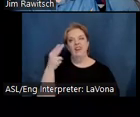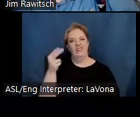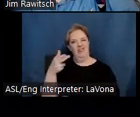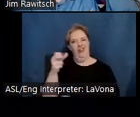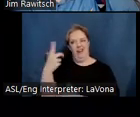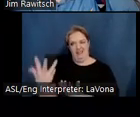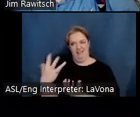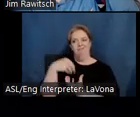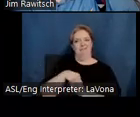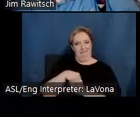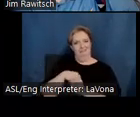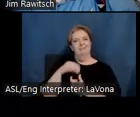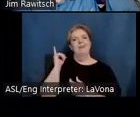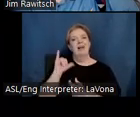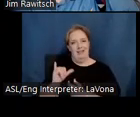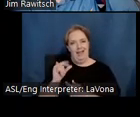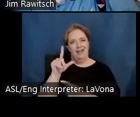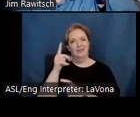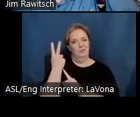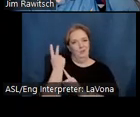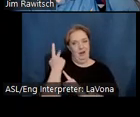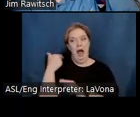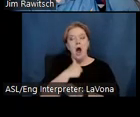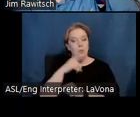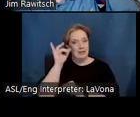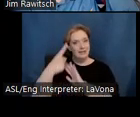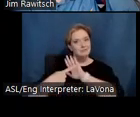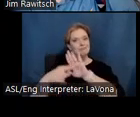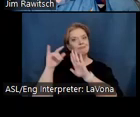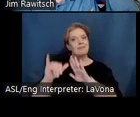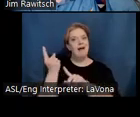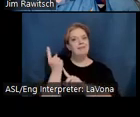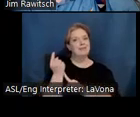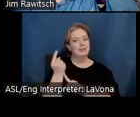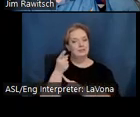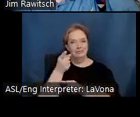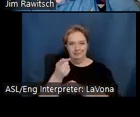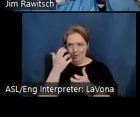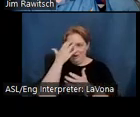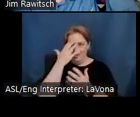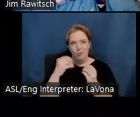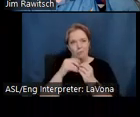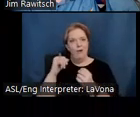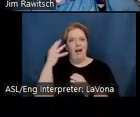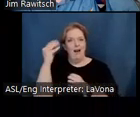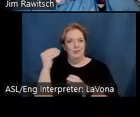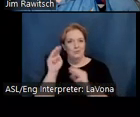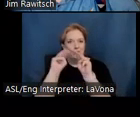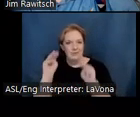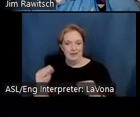actually featured in last year's Road Trip. So you can learn more about this amazing outdoor outdoor museum, Joshua